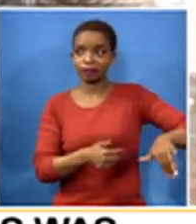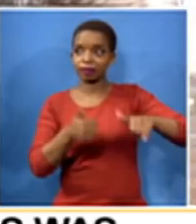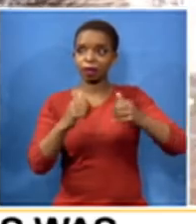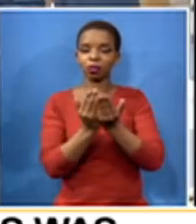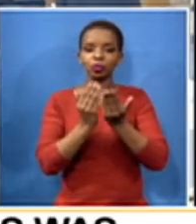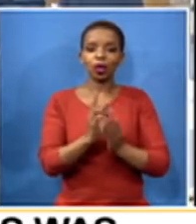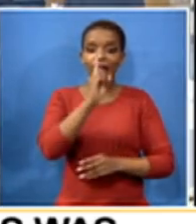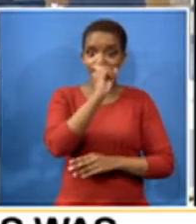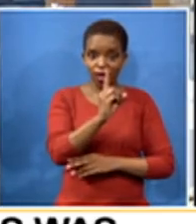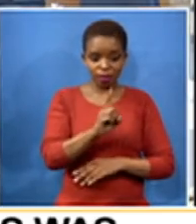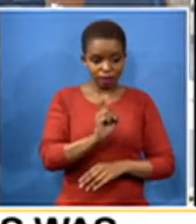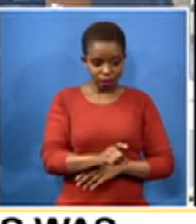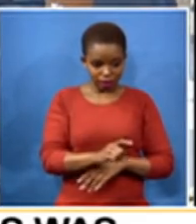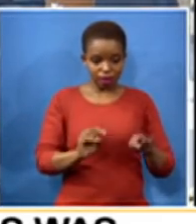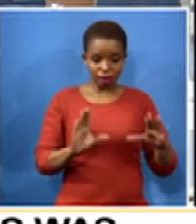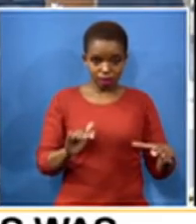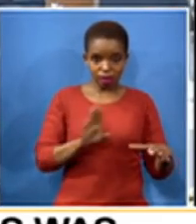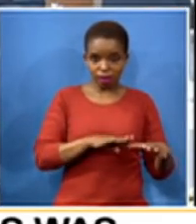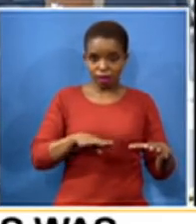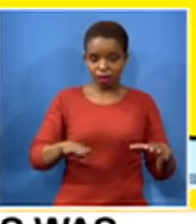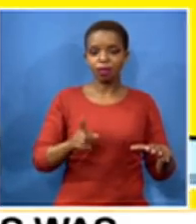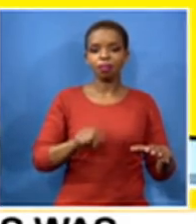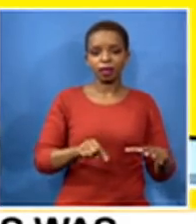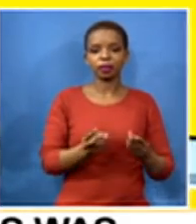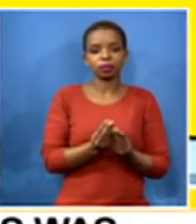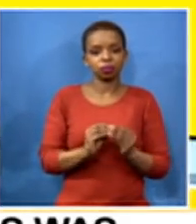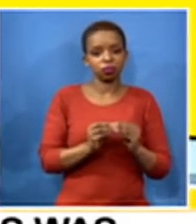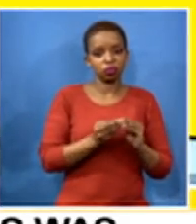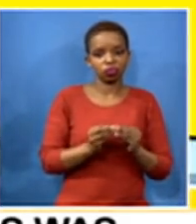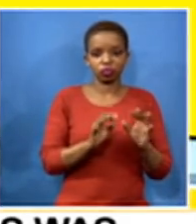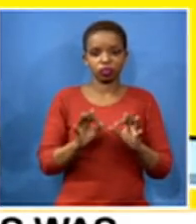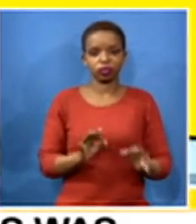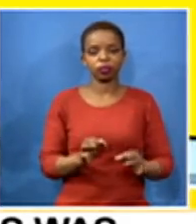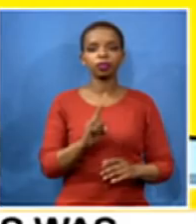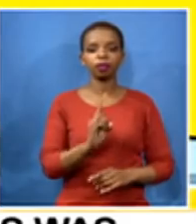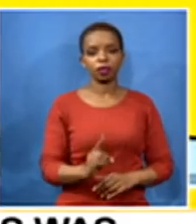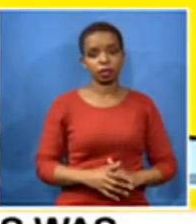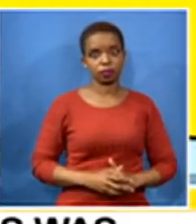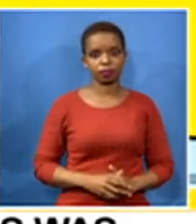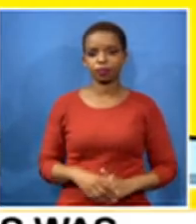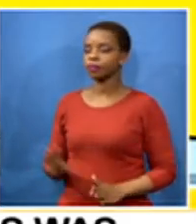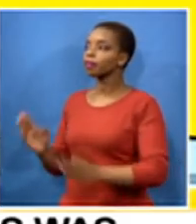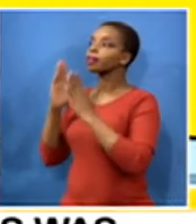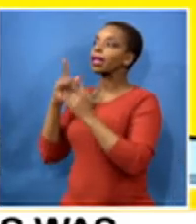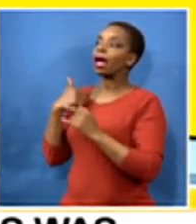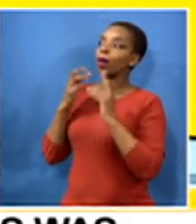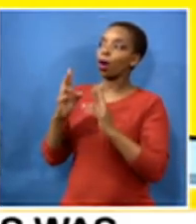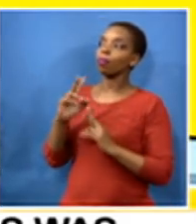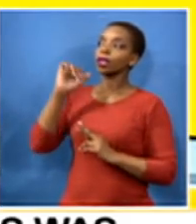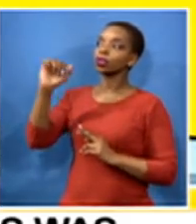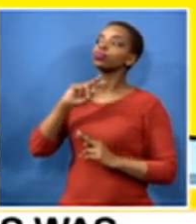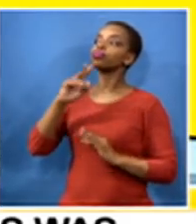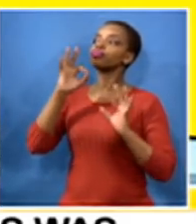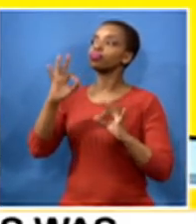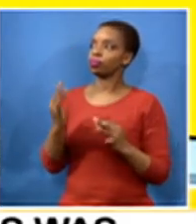completed properly so farinas and i'm hoping the line is better this time um how do we draw and where do we draw